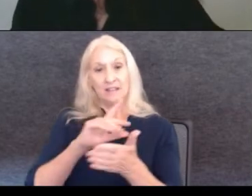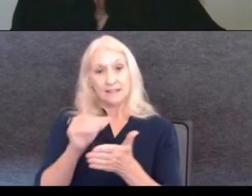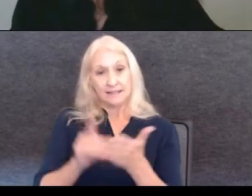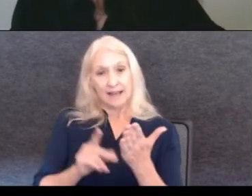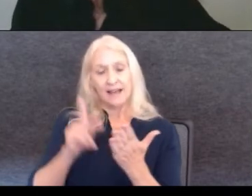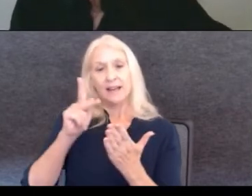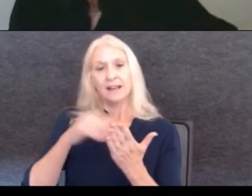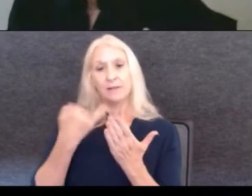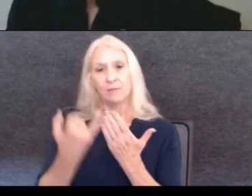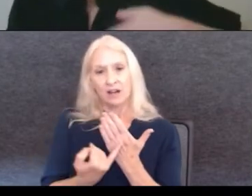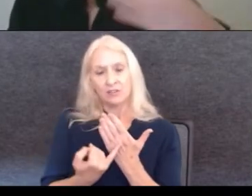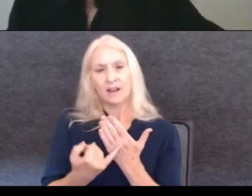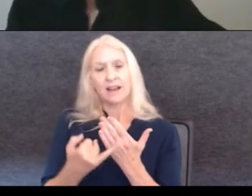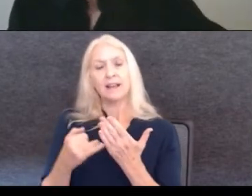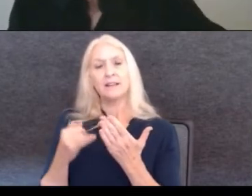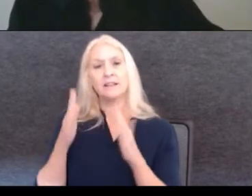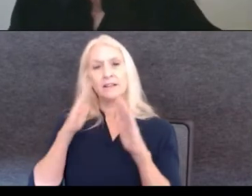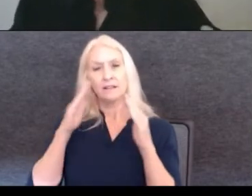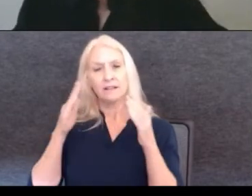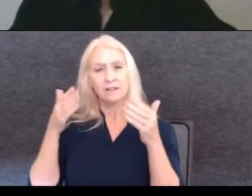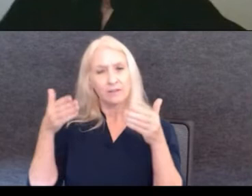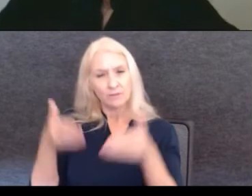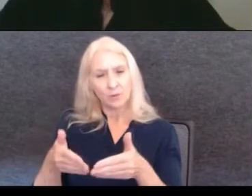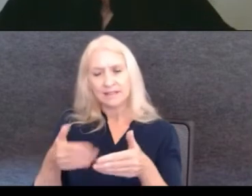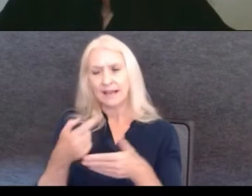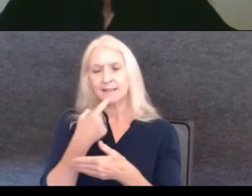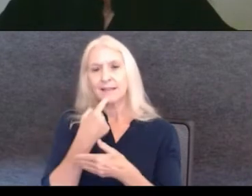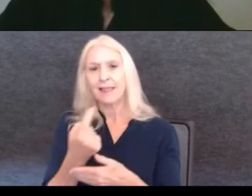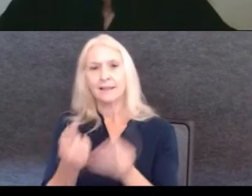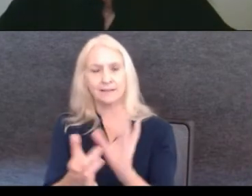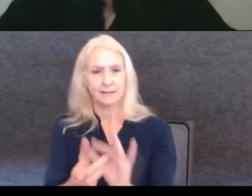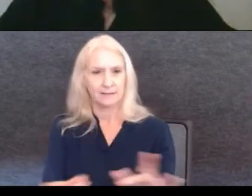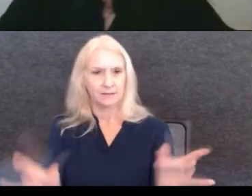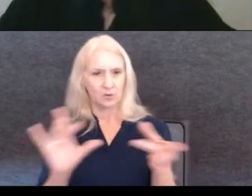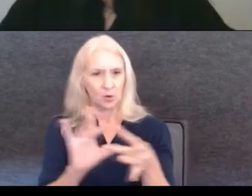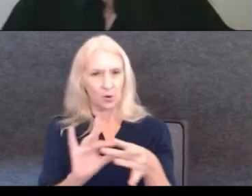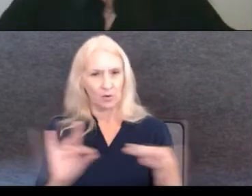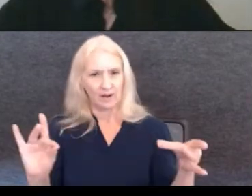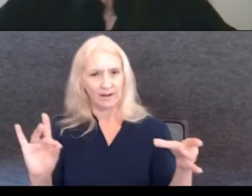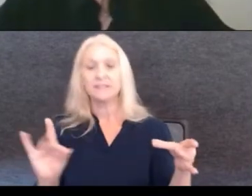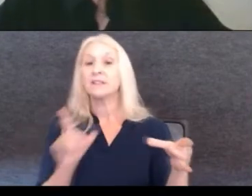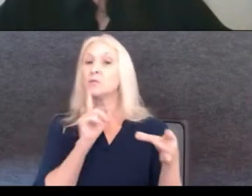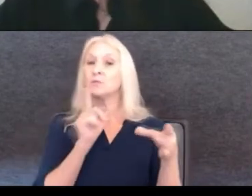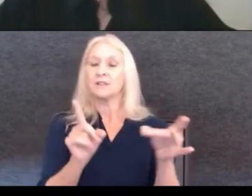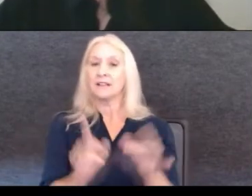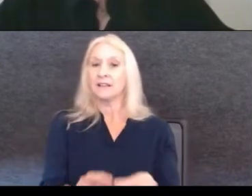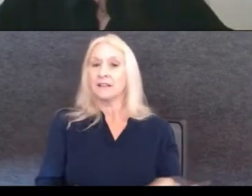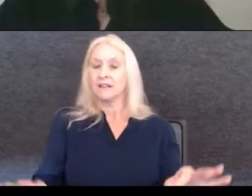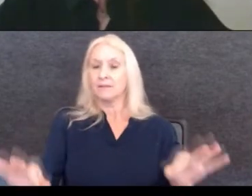you are interested in telling a story and, um, so it's very important to, um,